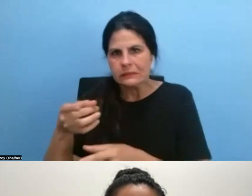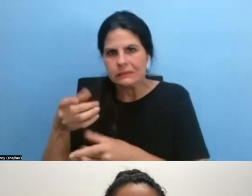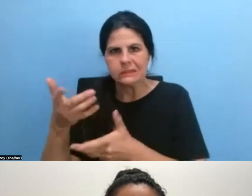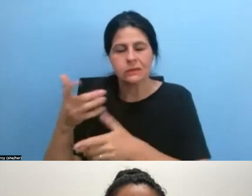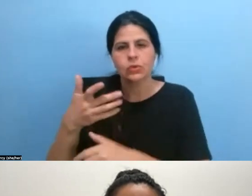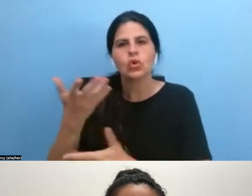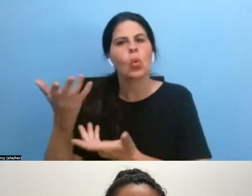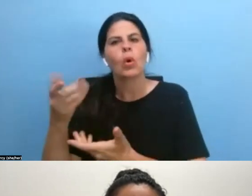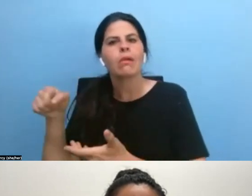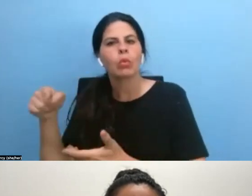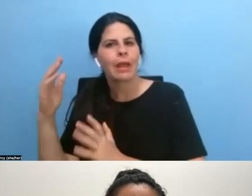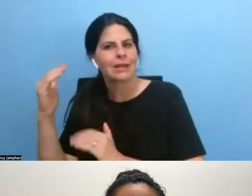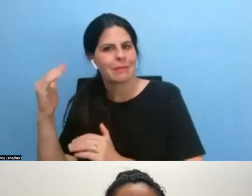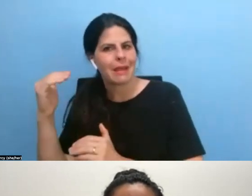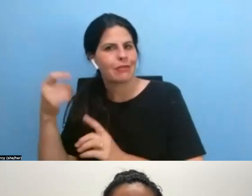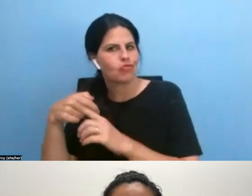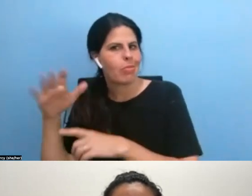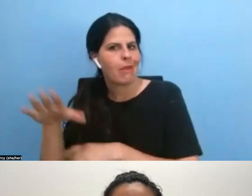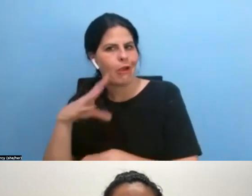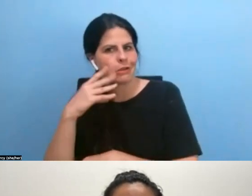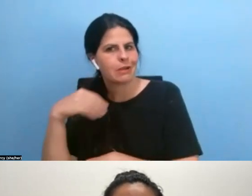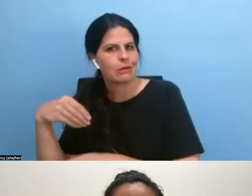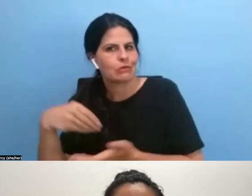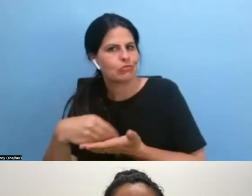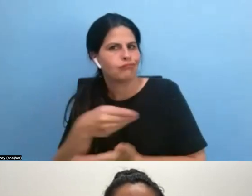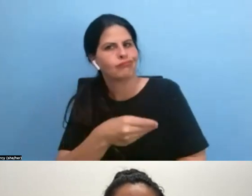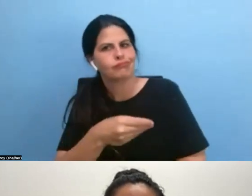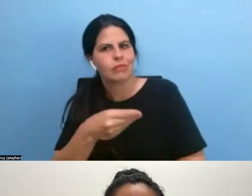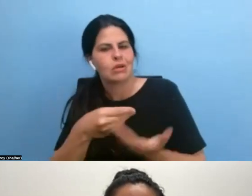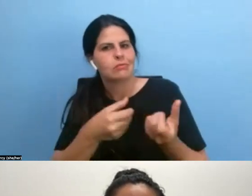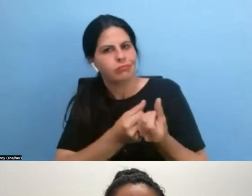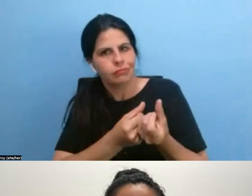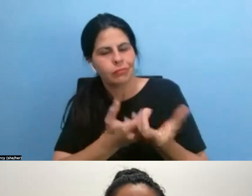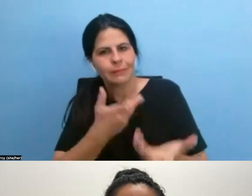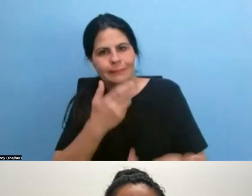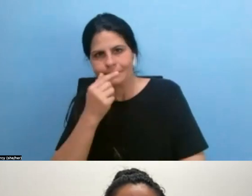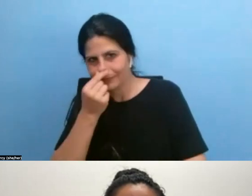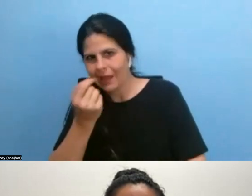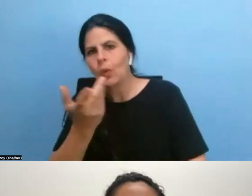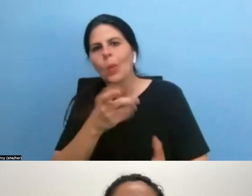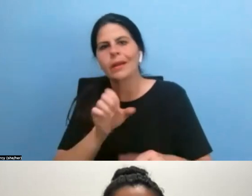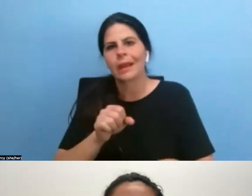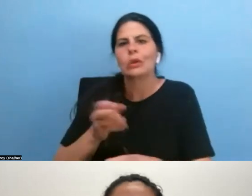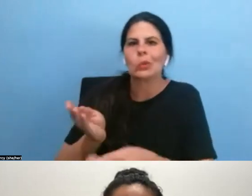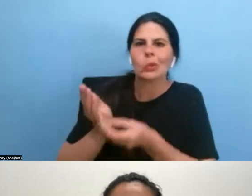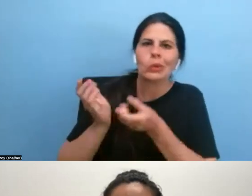expecting from their experience and what it is that you can actually give to me, it sounds like there's a deeper tension there.